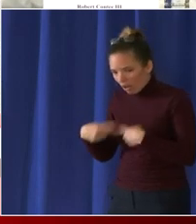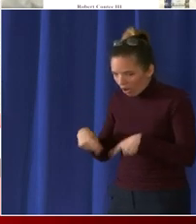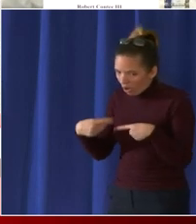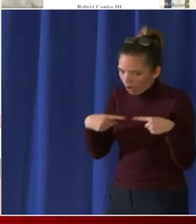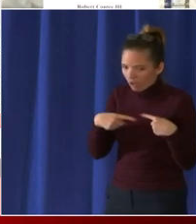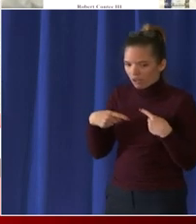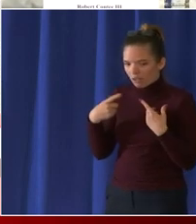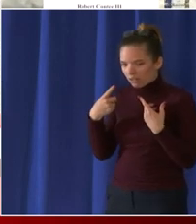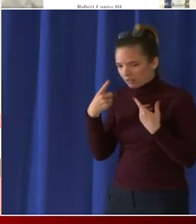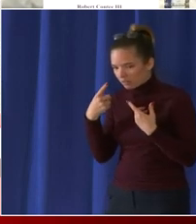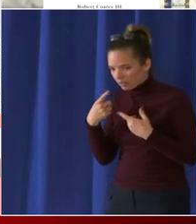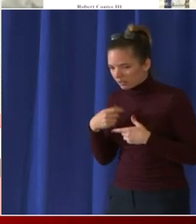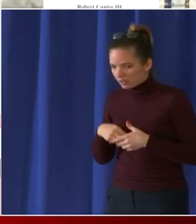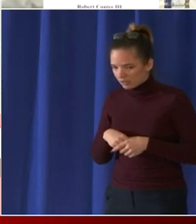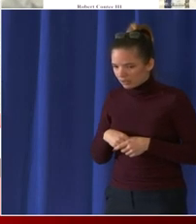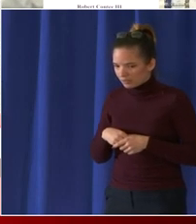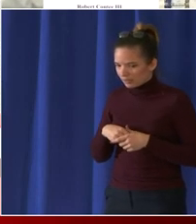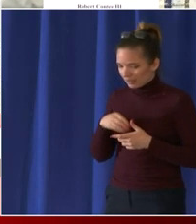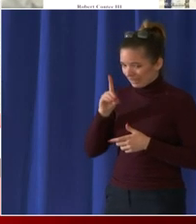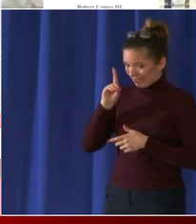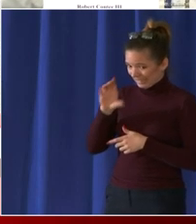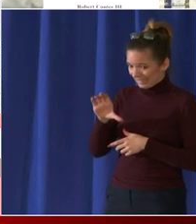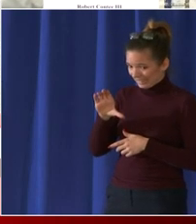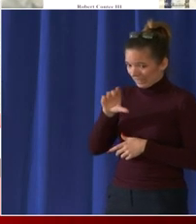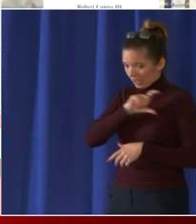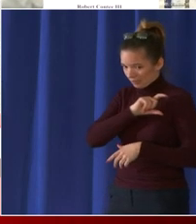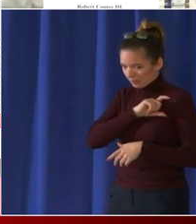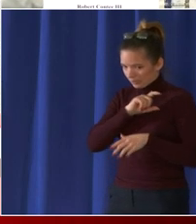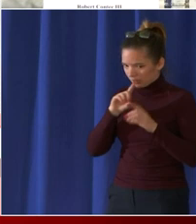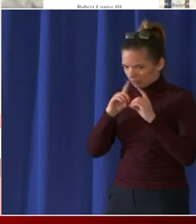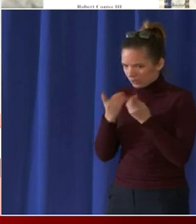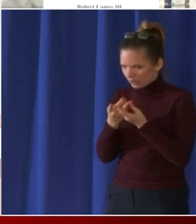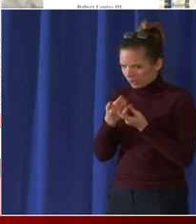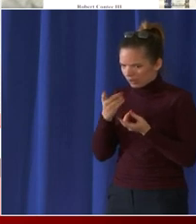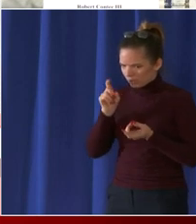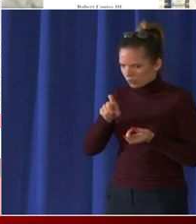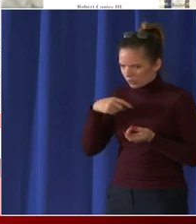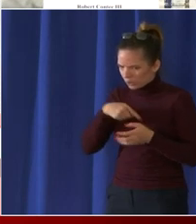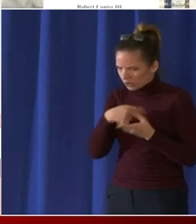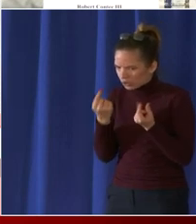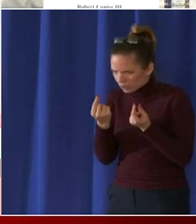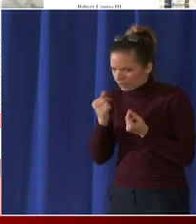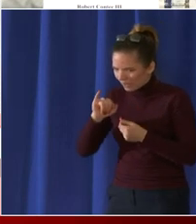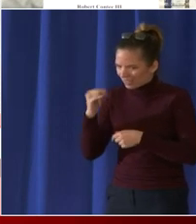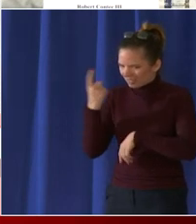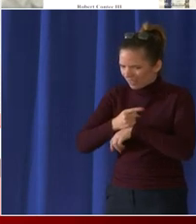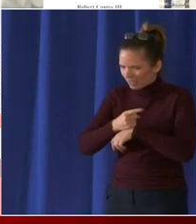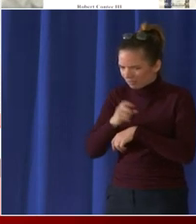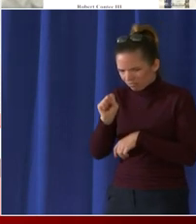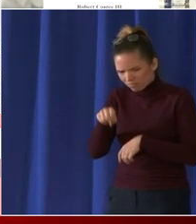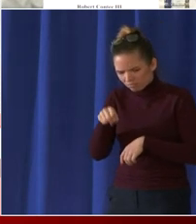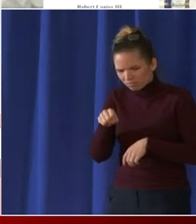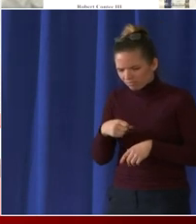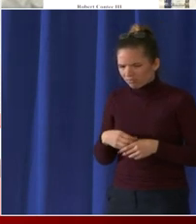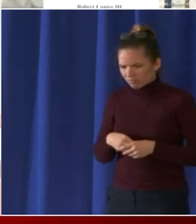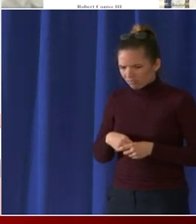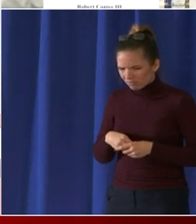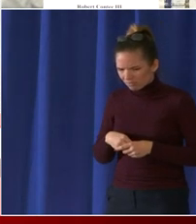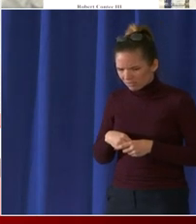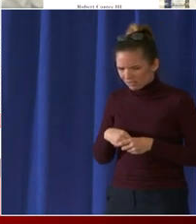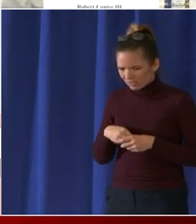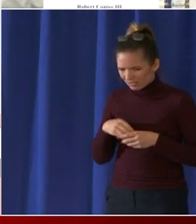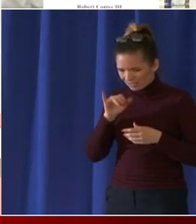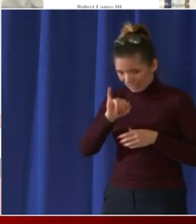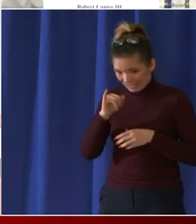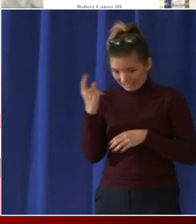metropolitan police department did that day i know what the district government did that day on that particular day you had local